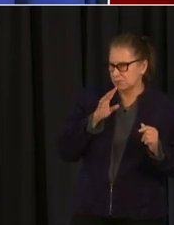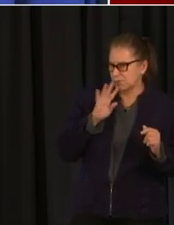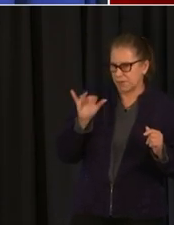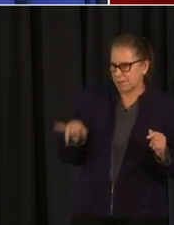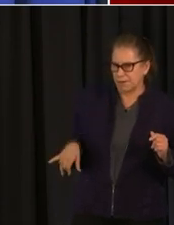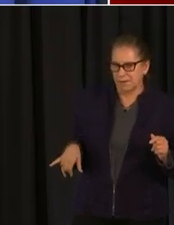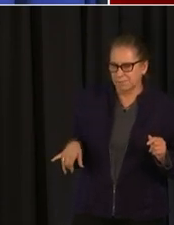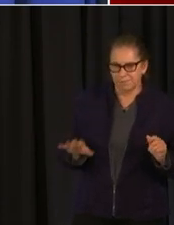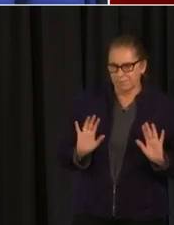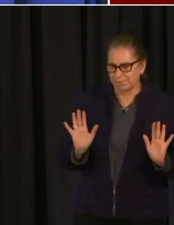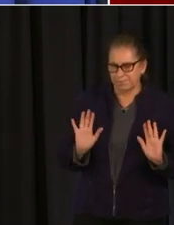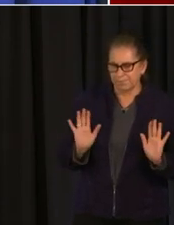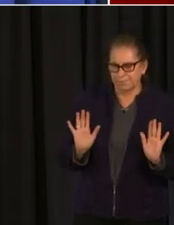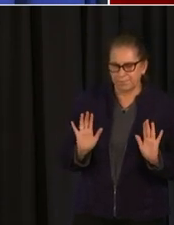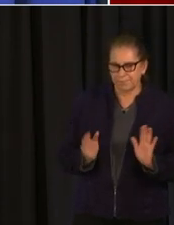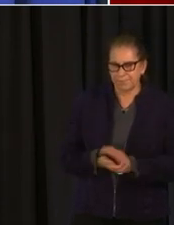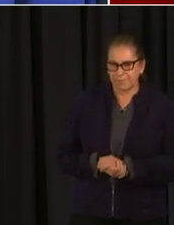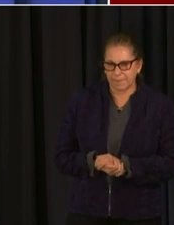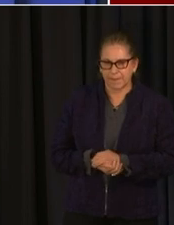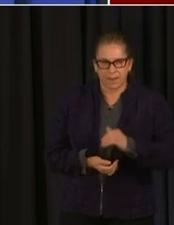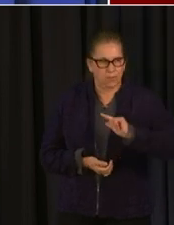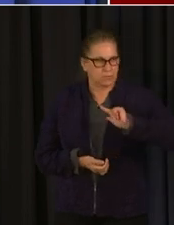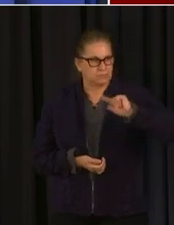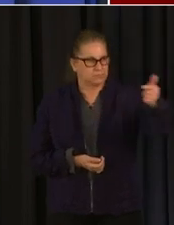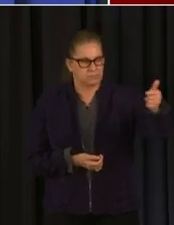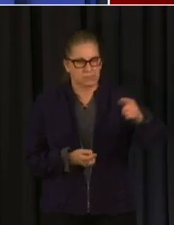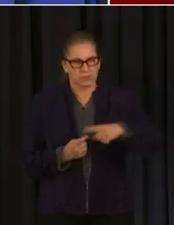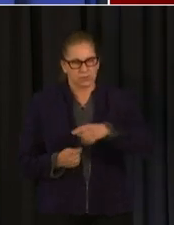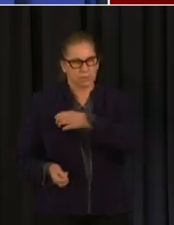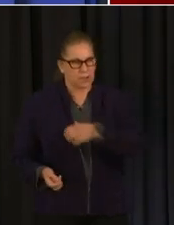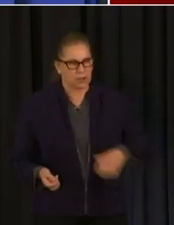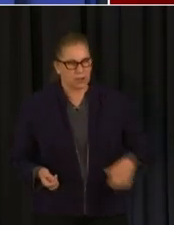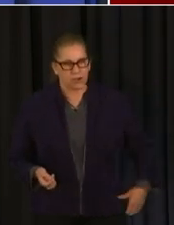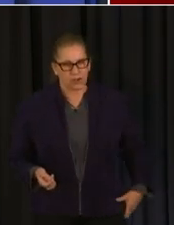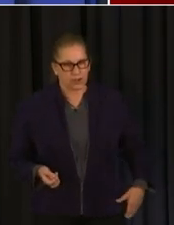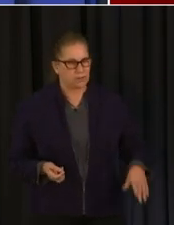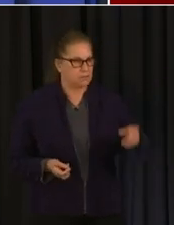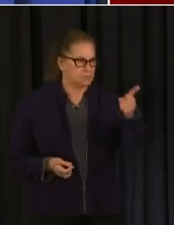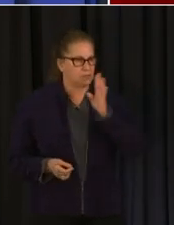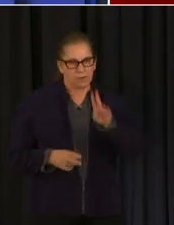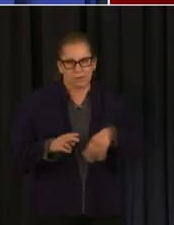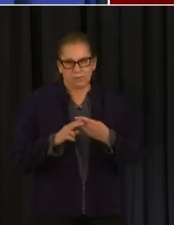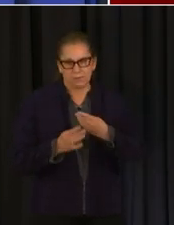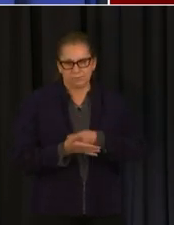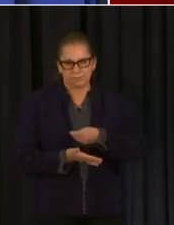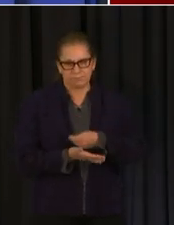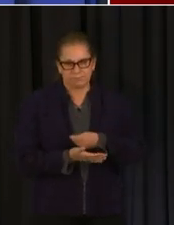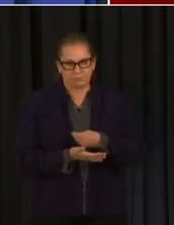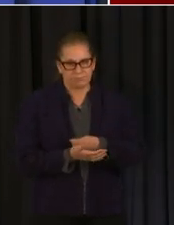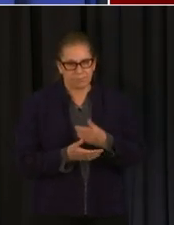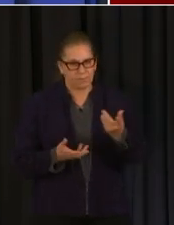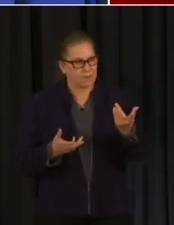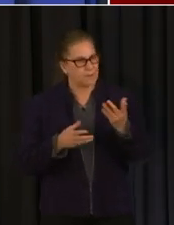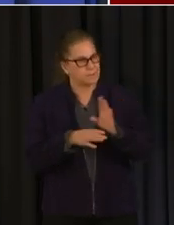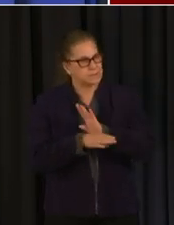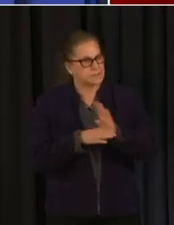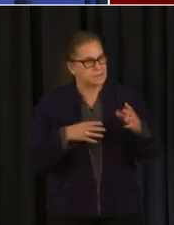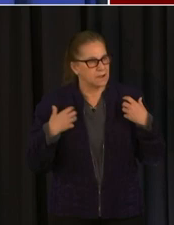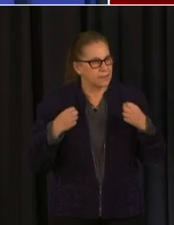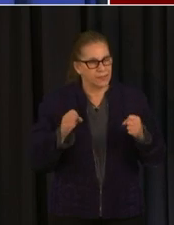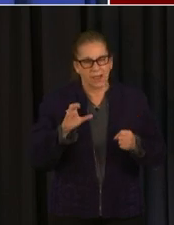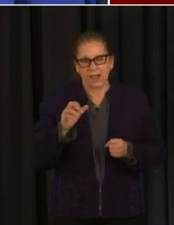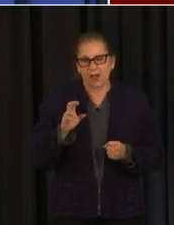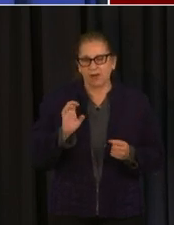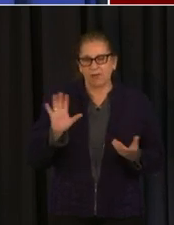you know i'll defer to the mayor to speak to that but i think you all know that there are some businesses uh some of our healthcare facilities and